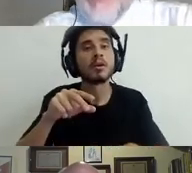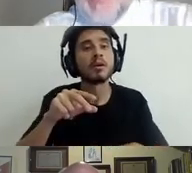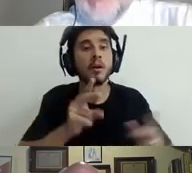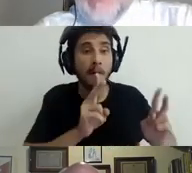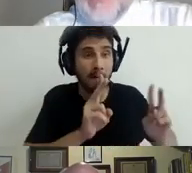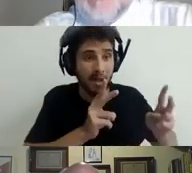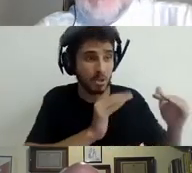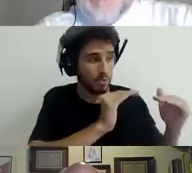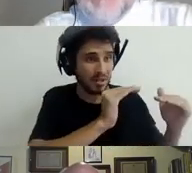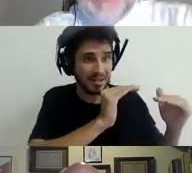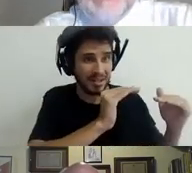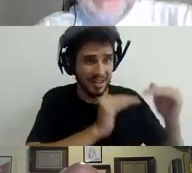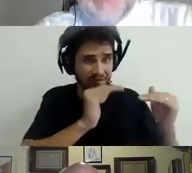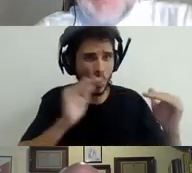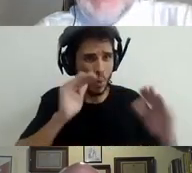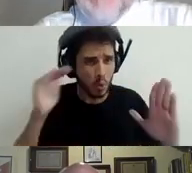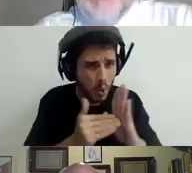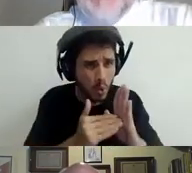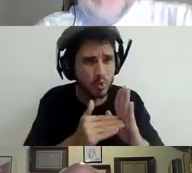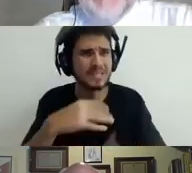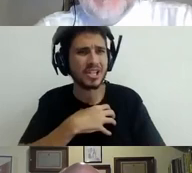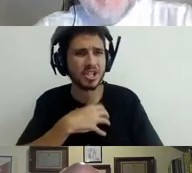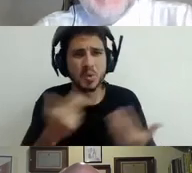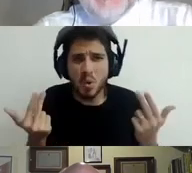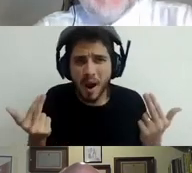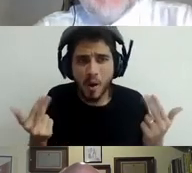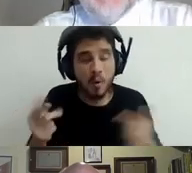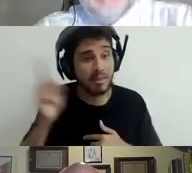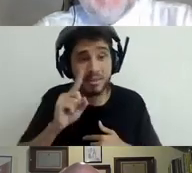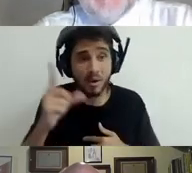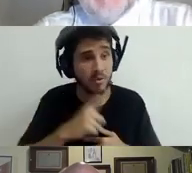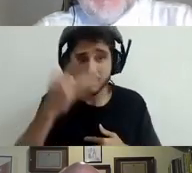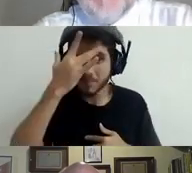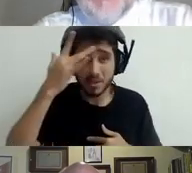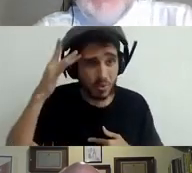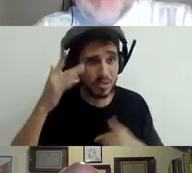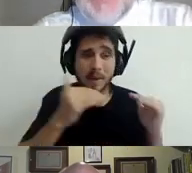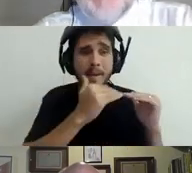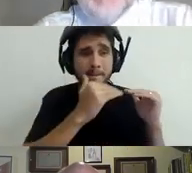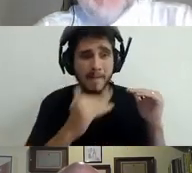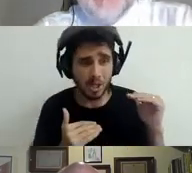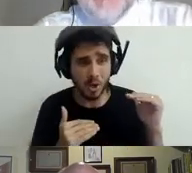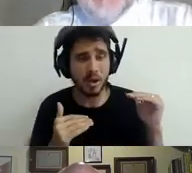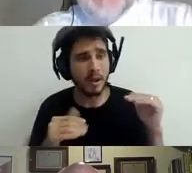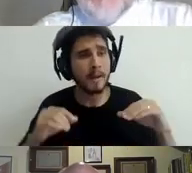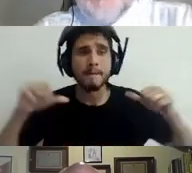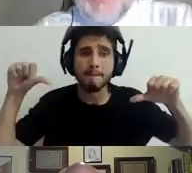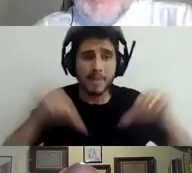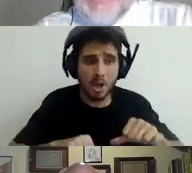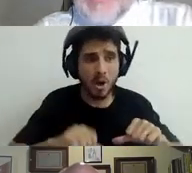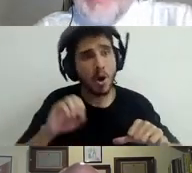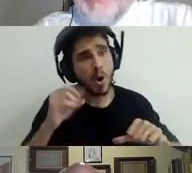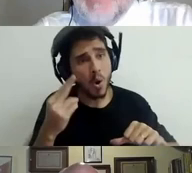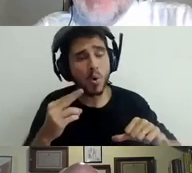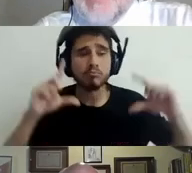discriminating. It's discriminating against poor people, against people with minority backgrounds. But it's also